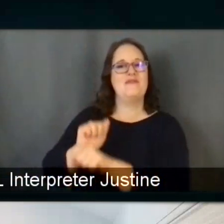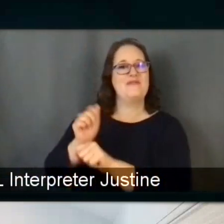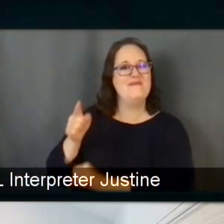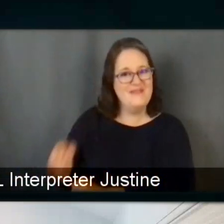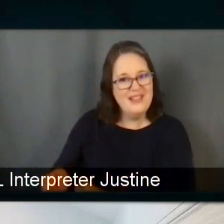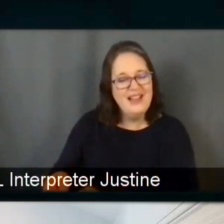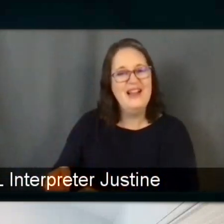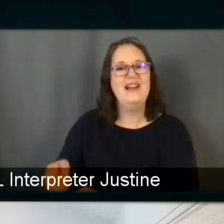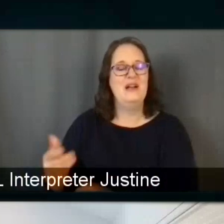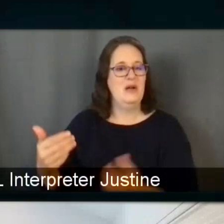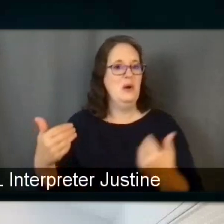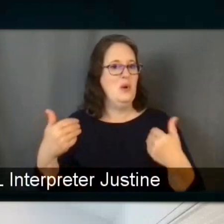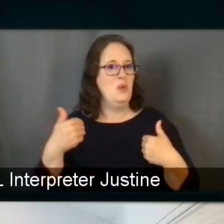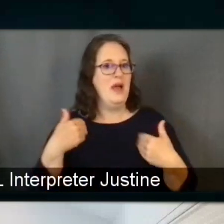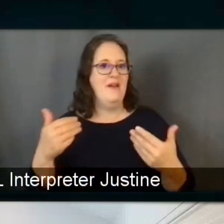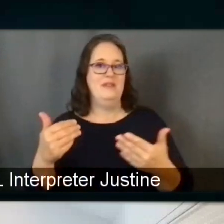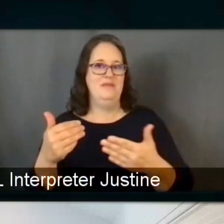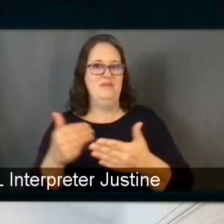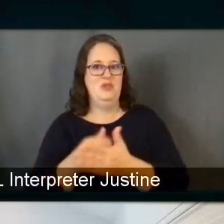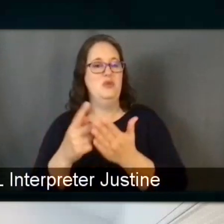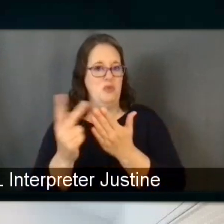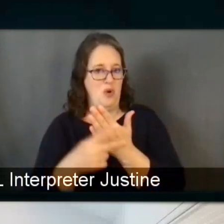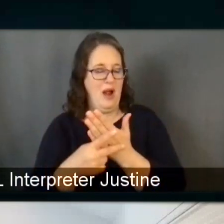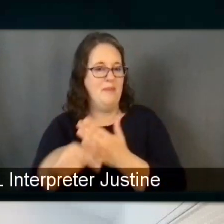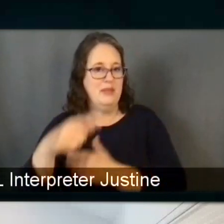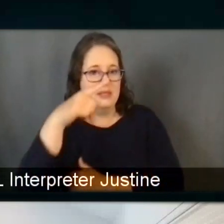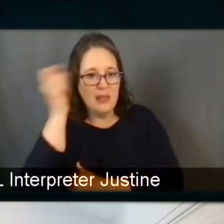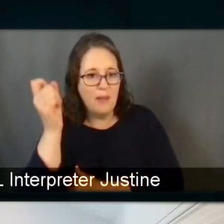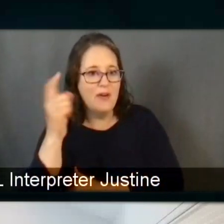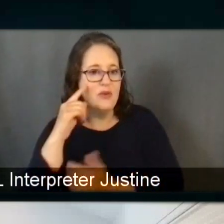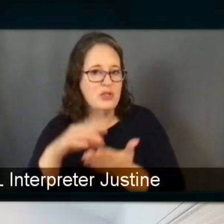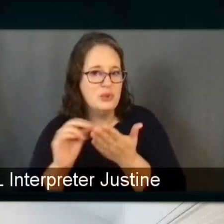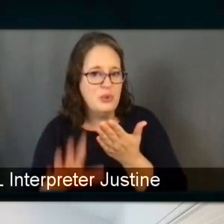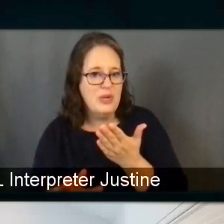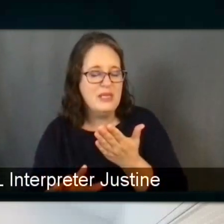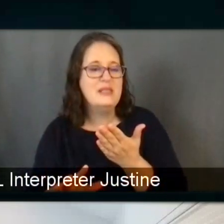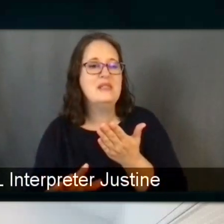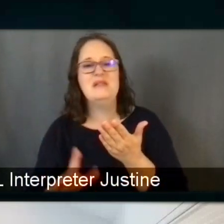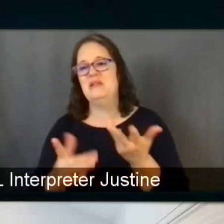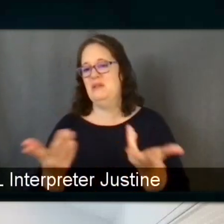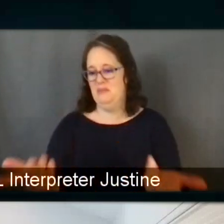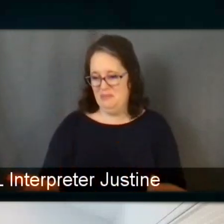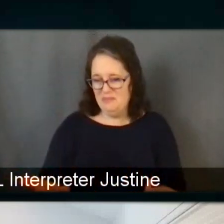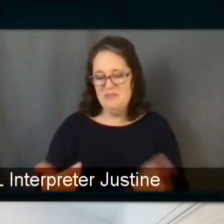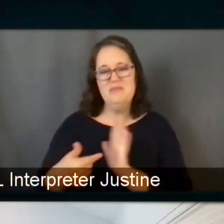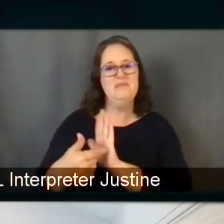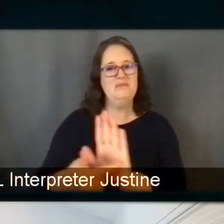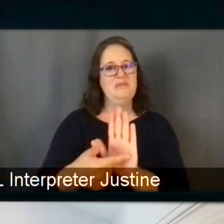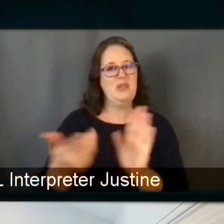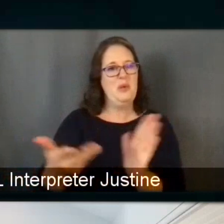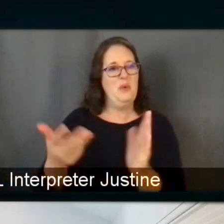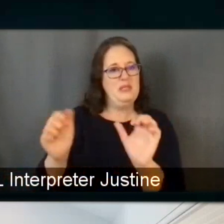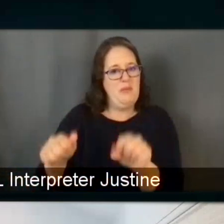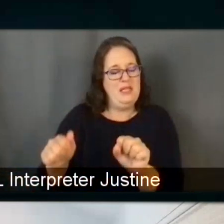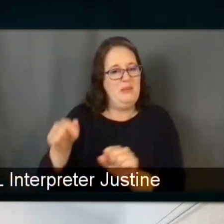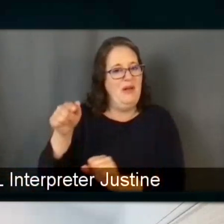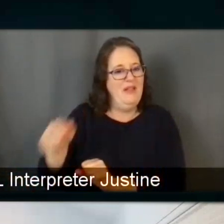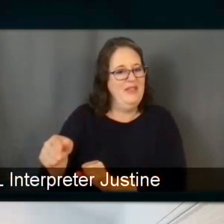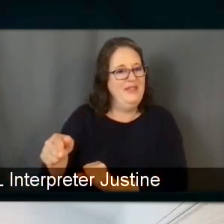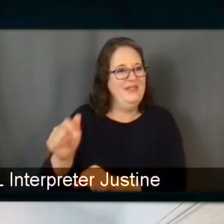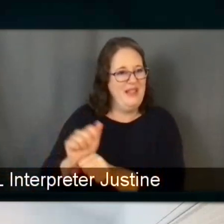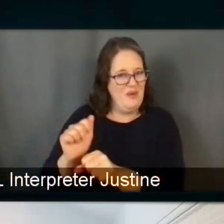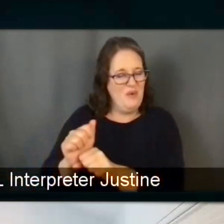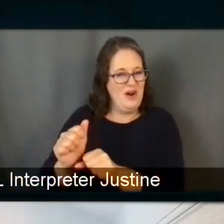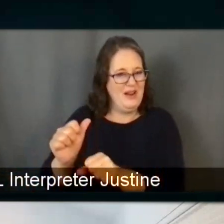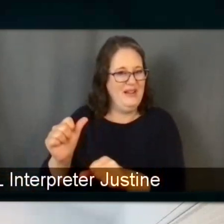starting up this summer for younger students to try to introduce them to possibilities in in that area. So we're constantly